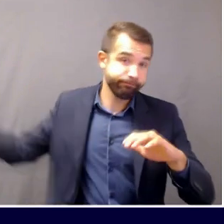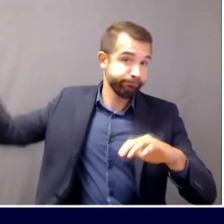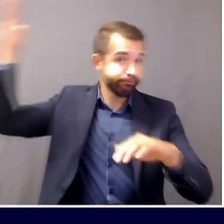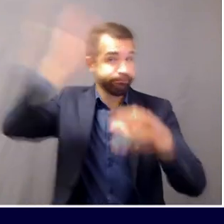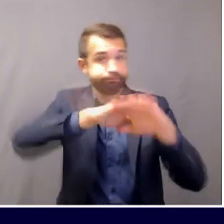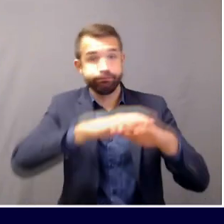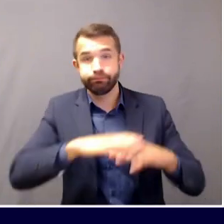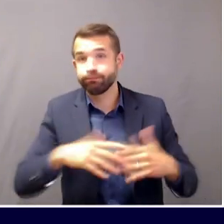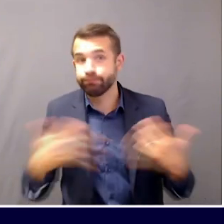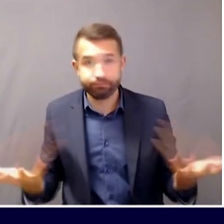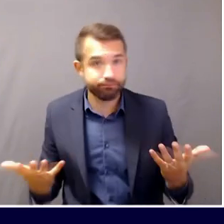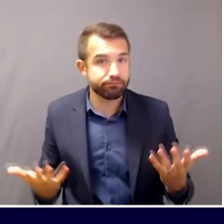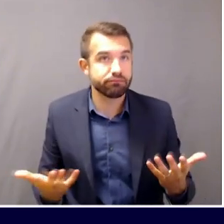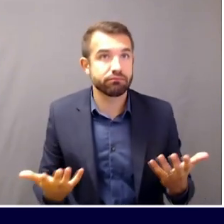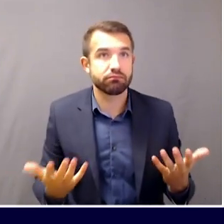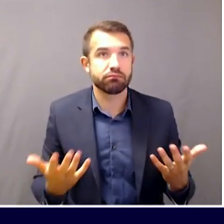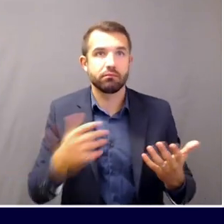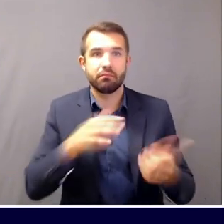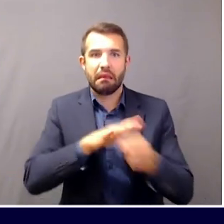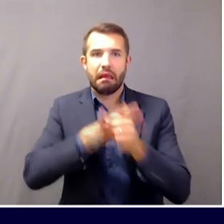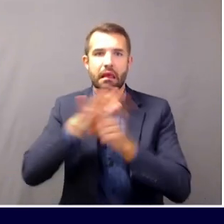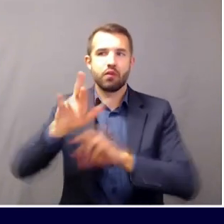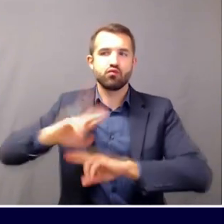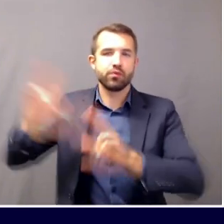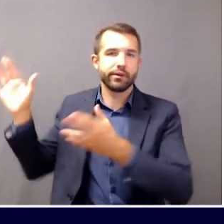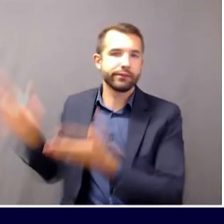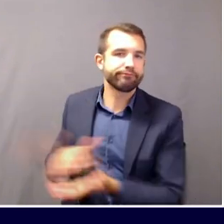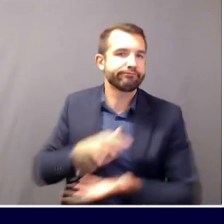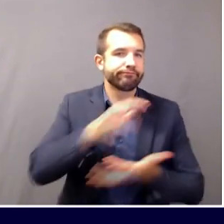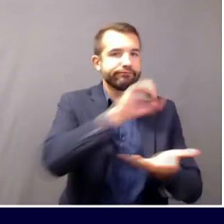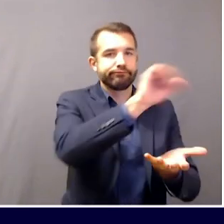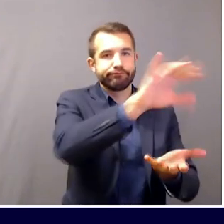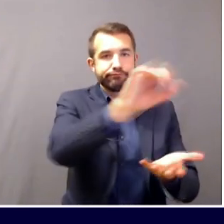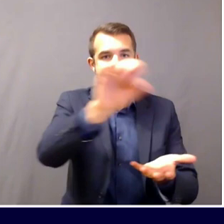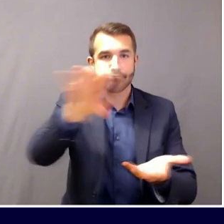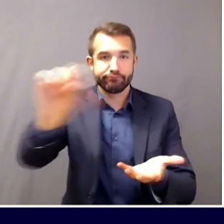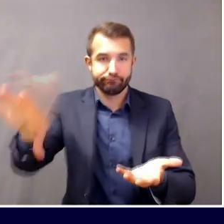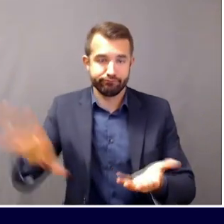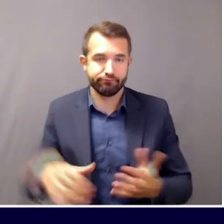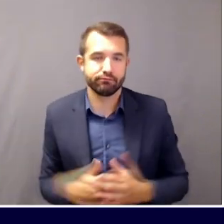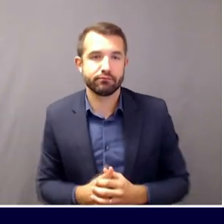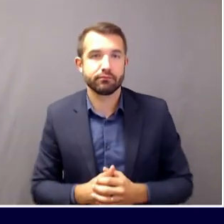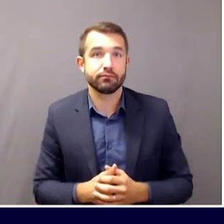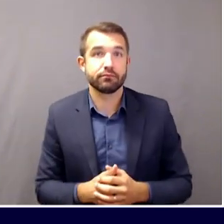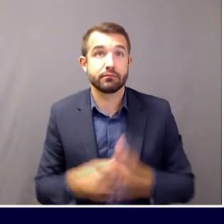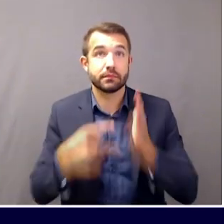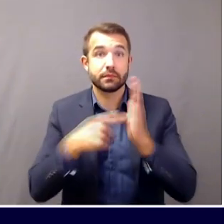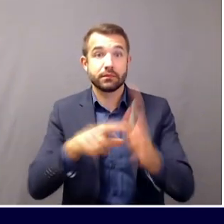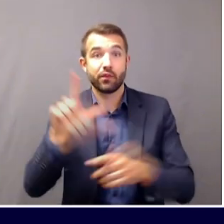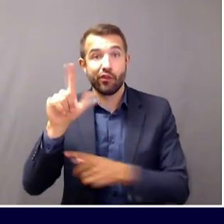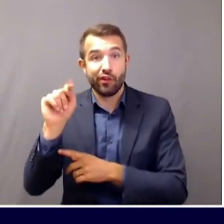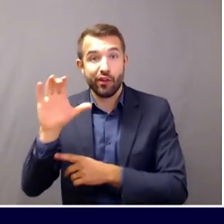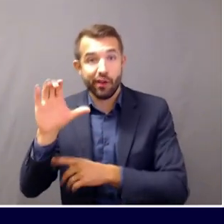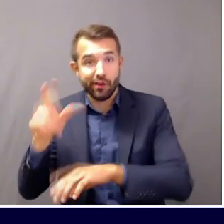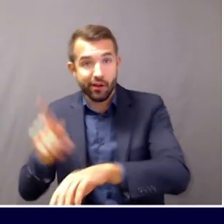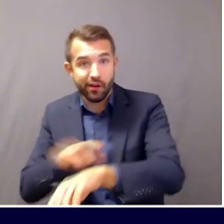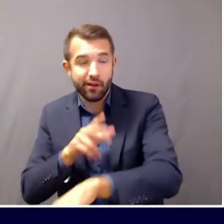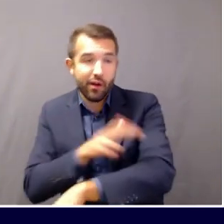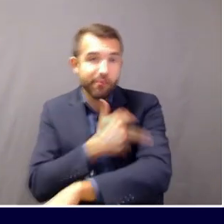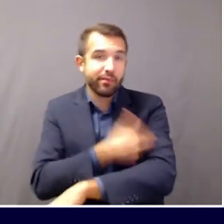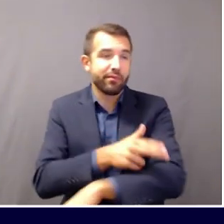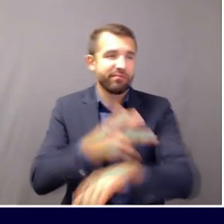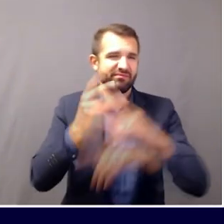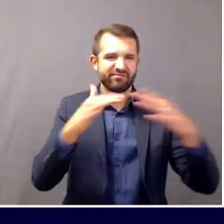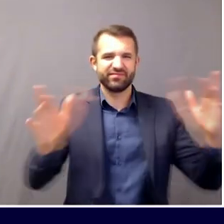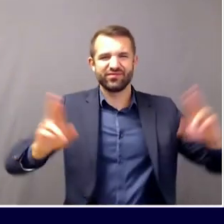to keep the supply of PPE to vital healthcare institutions like long-term care facilities, hospitals. We would be able to keep